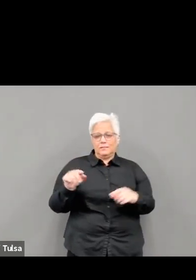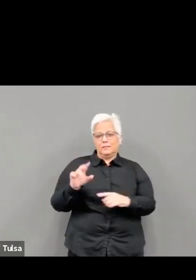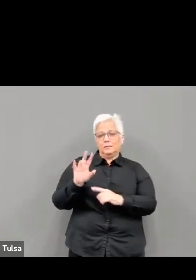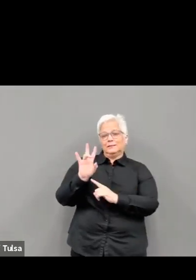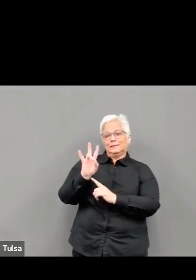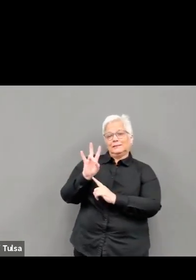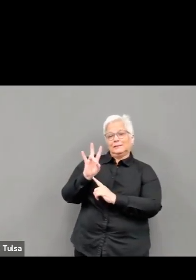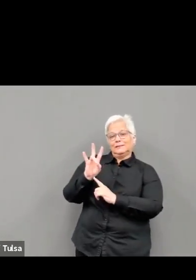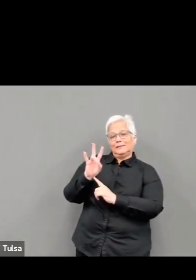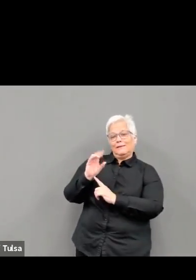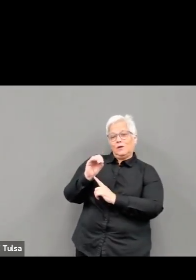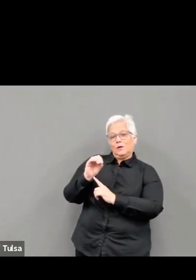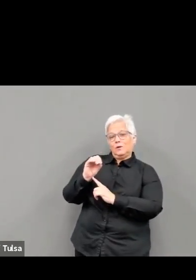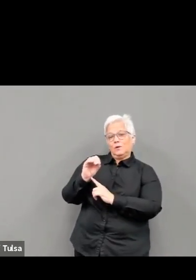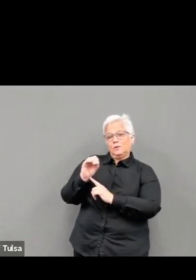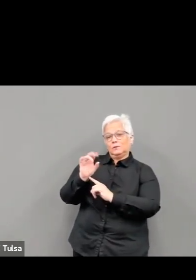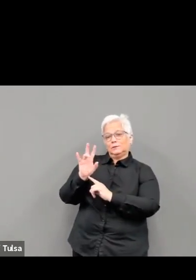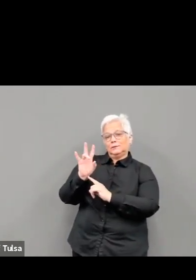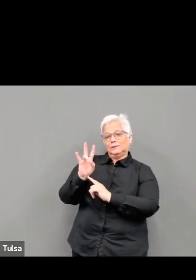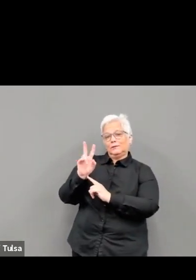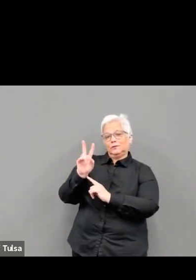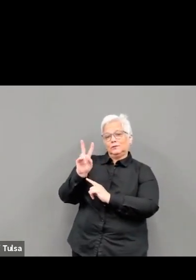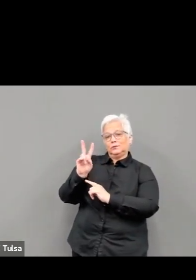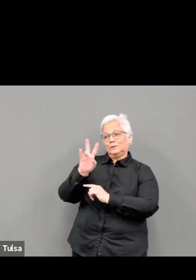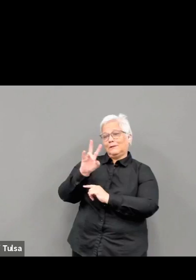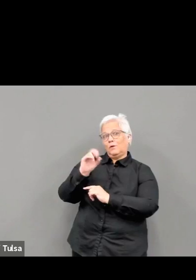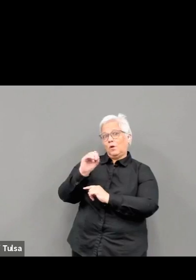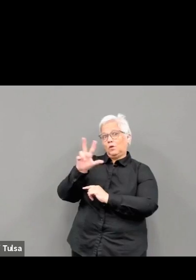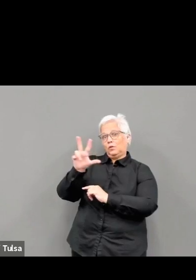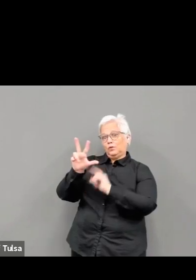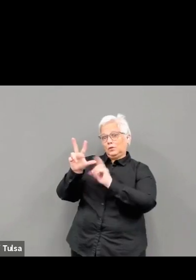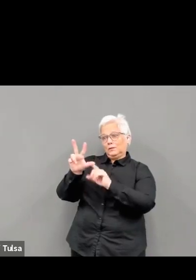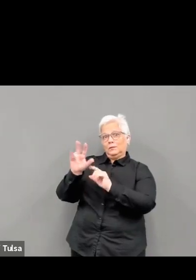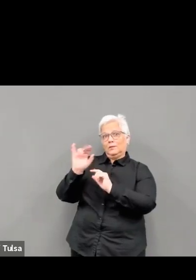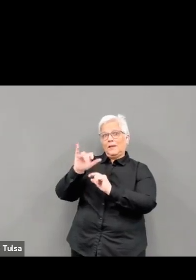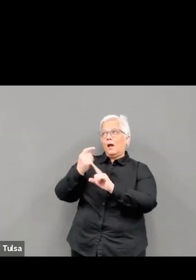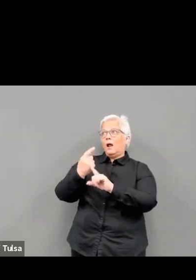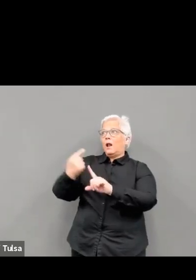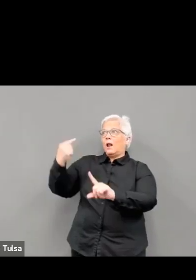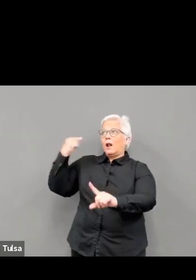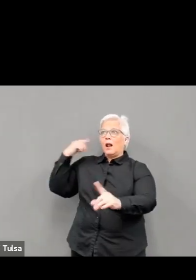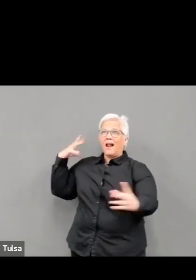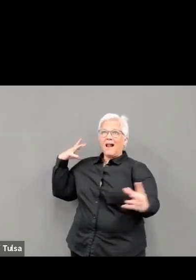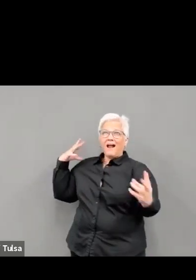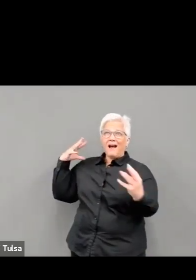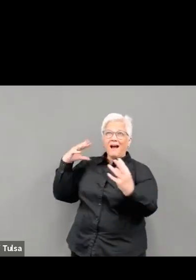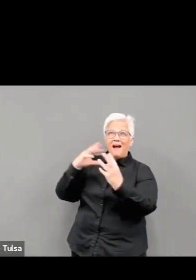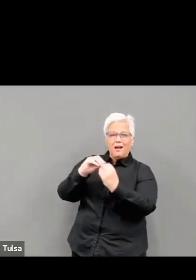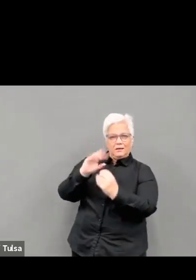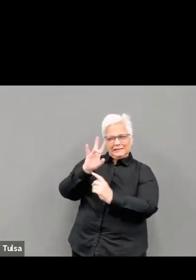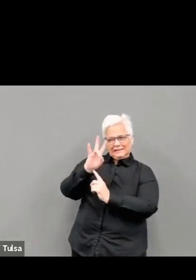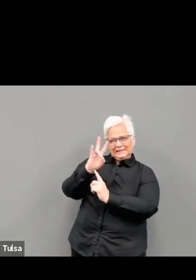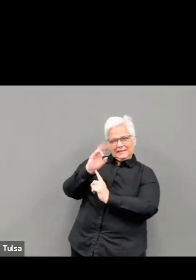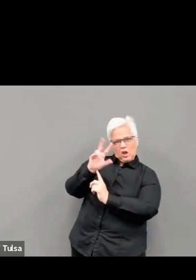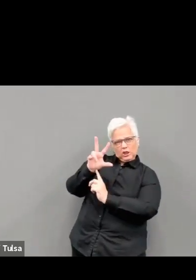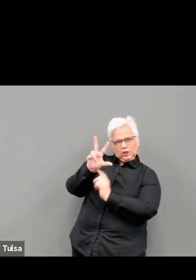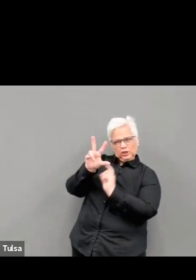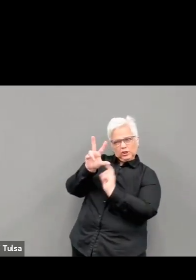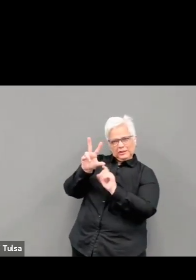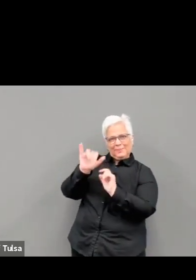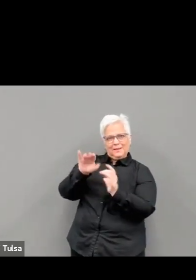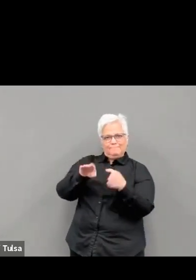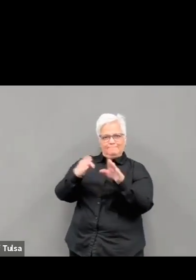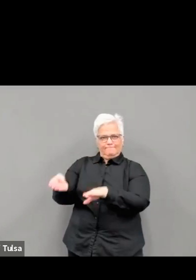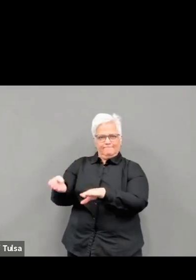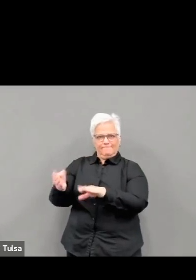Our death rate per 100,000 population is 111.83. January 2nd of